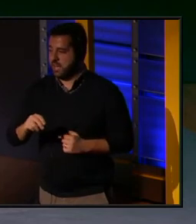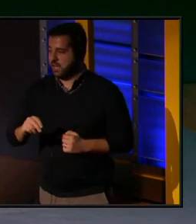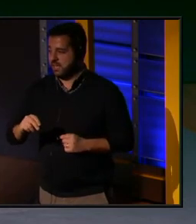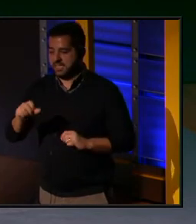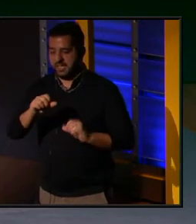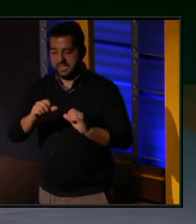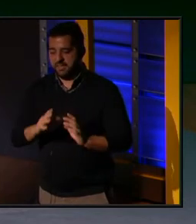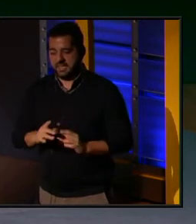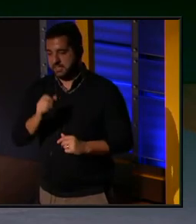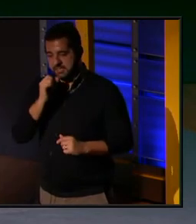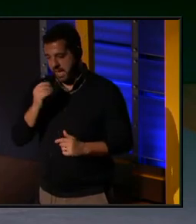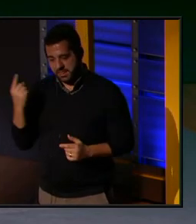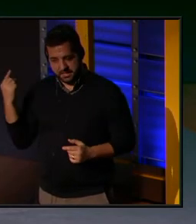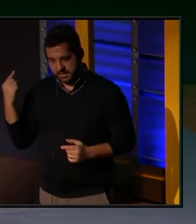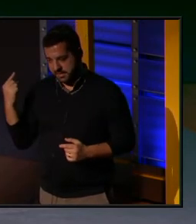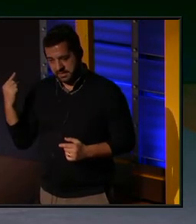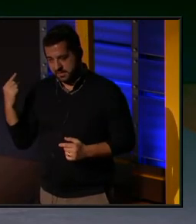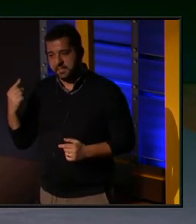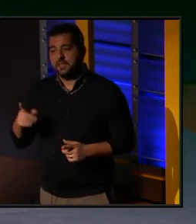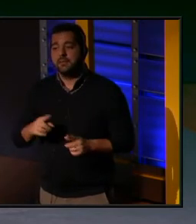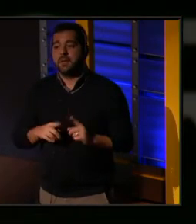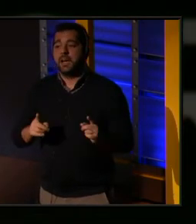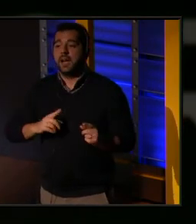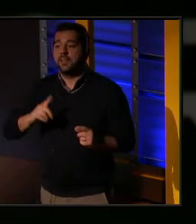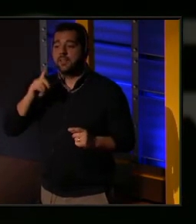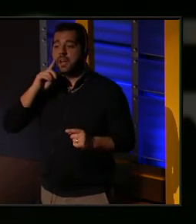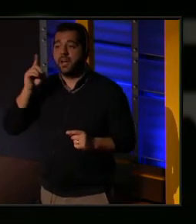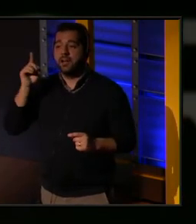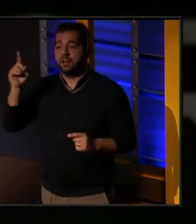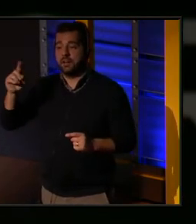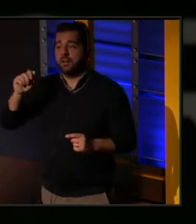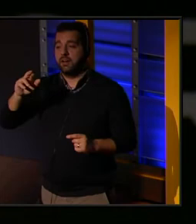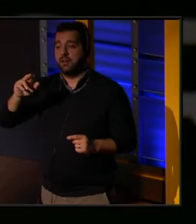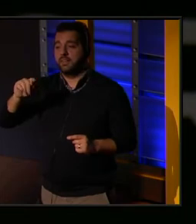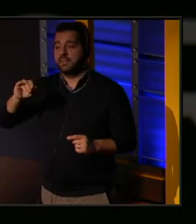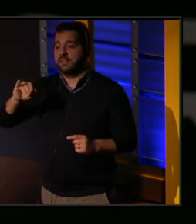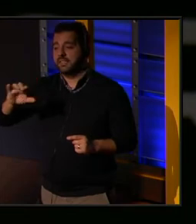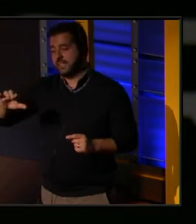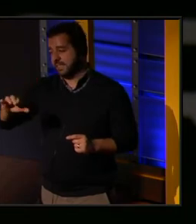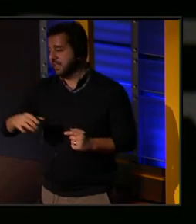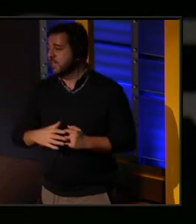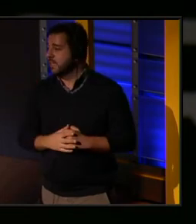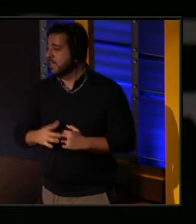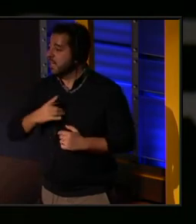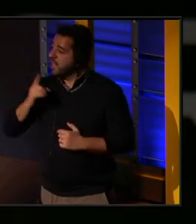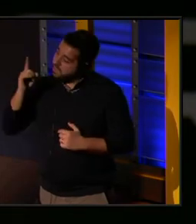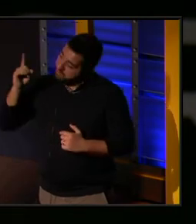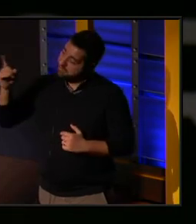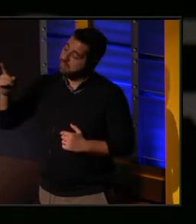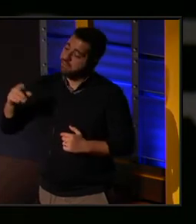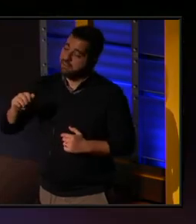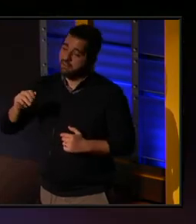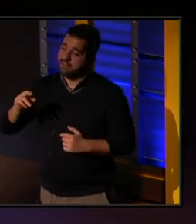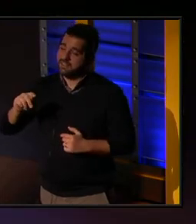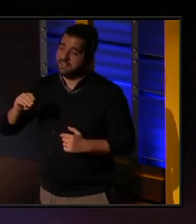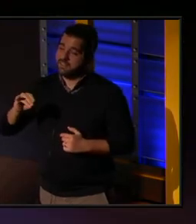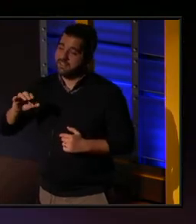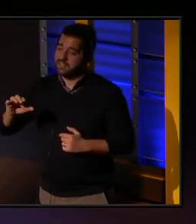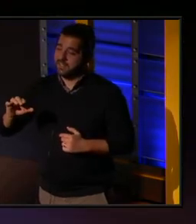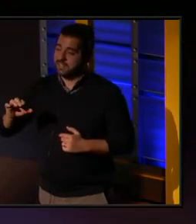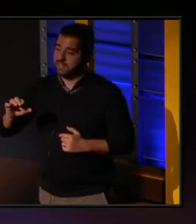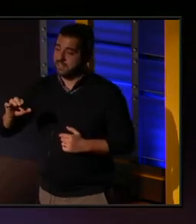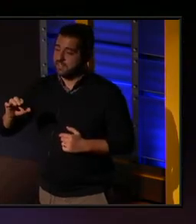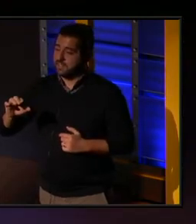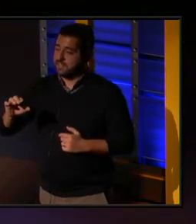it's not this, but I thought, what is it? And I said, that's the Arctic. And I went to the Arctic, and that was,